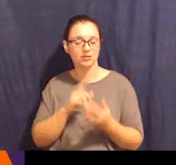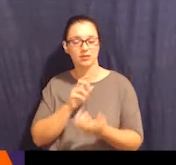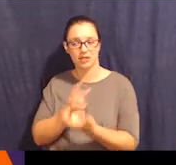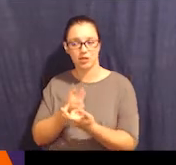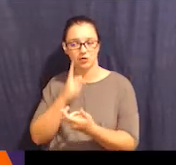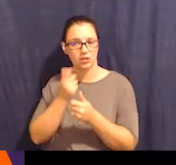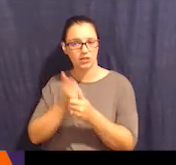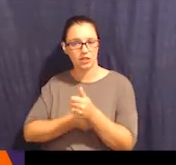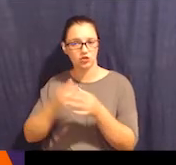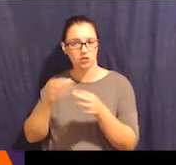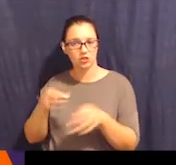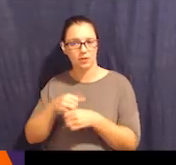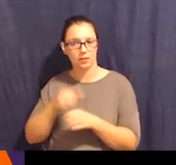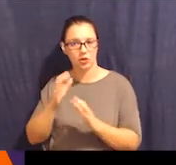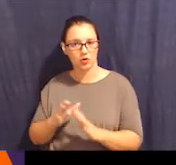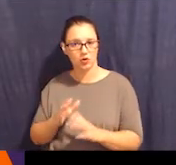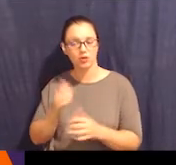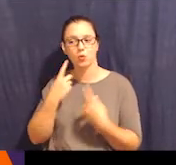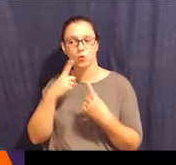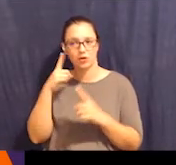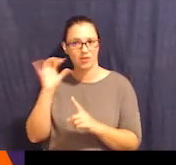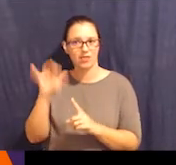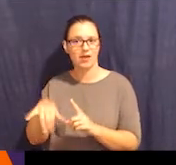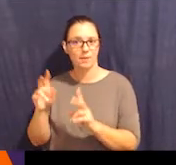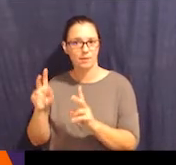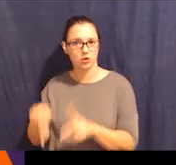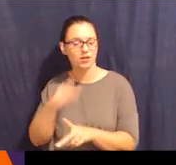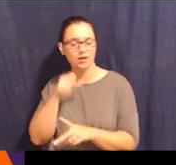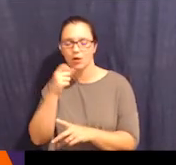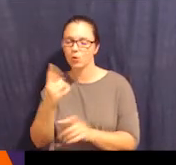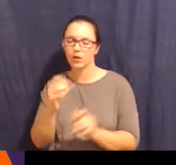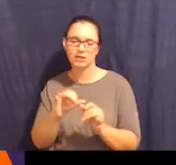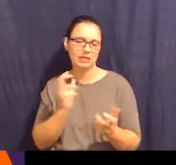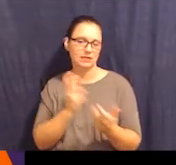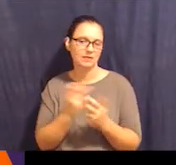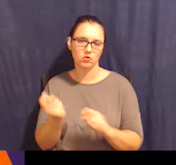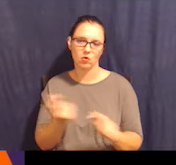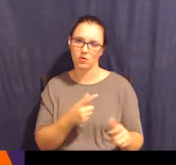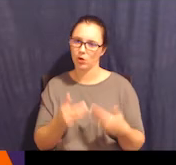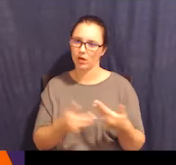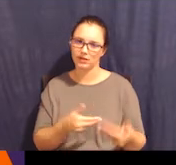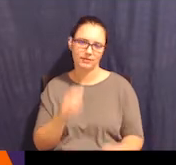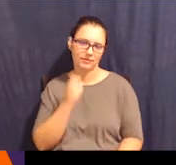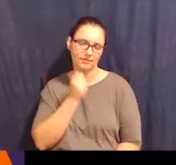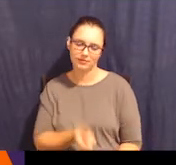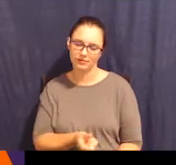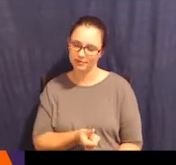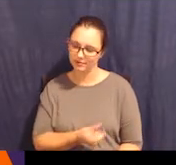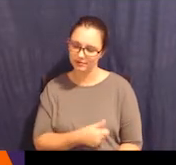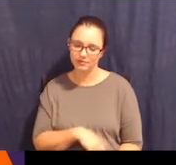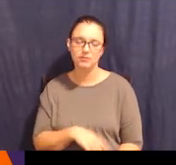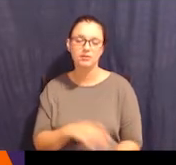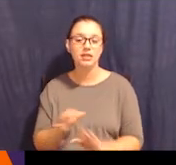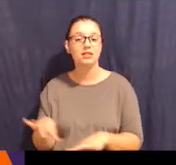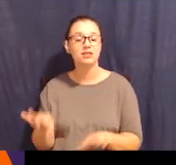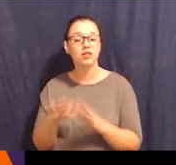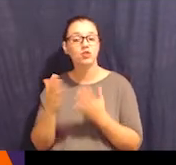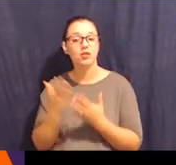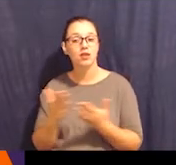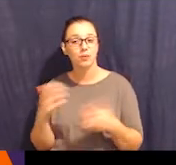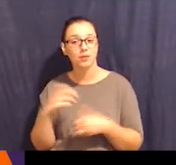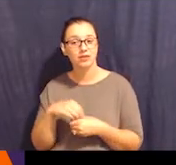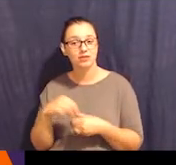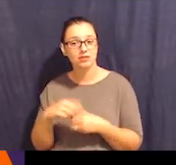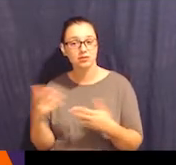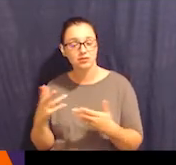a one size fits all process. And the essential elements I would say are, you want to say who the supporters are. You want to